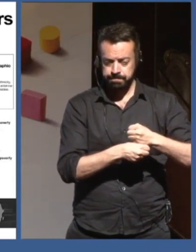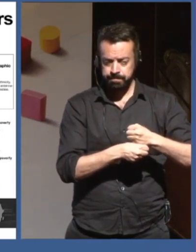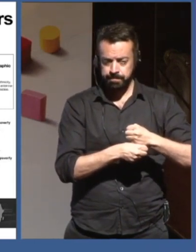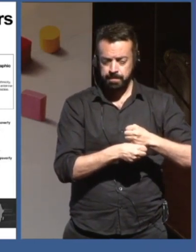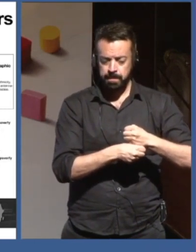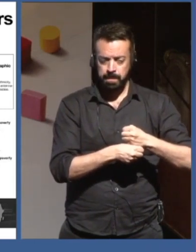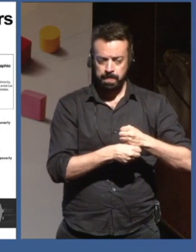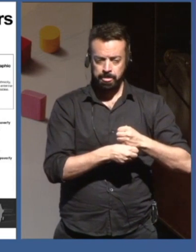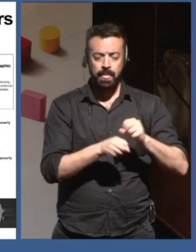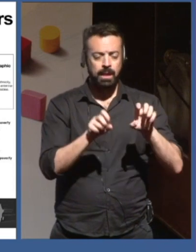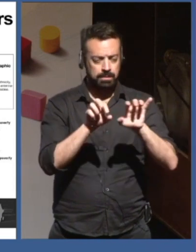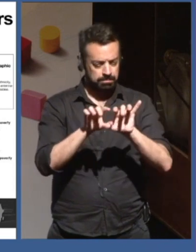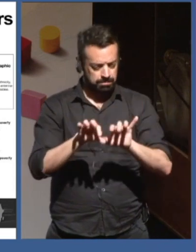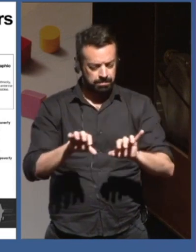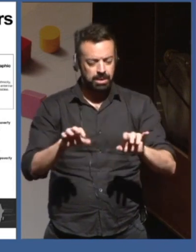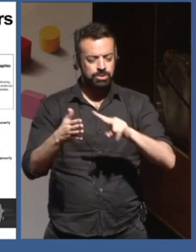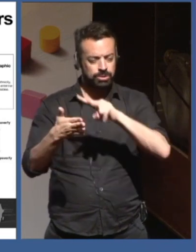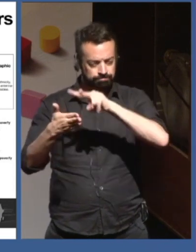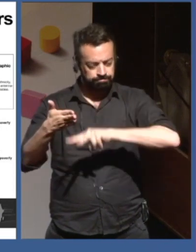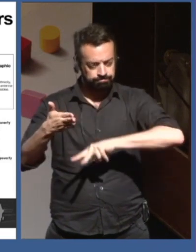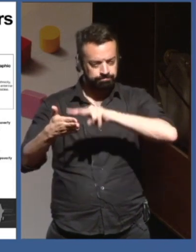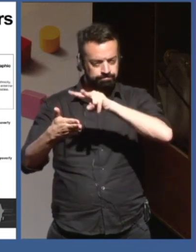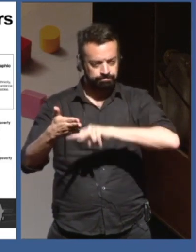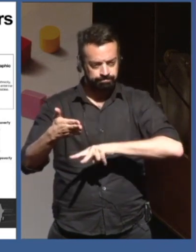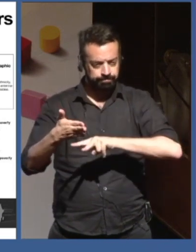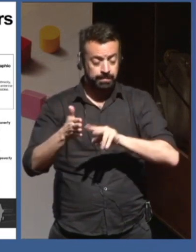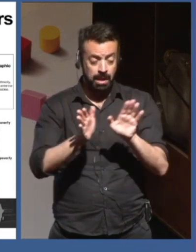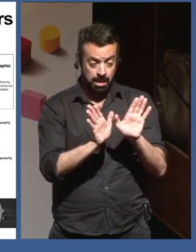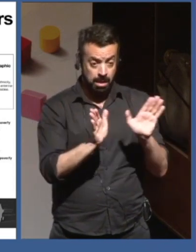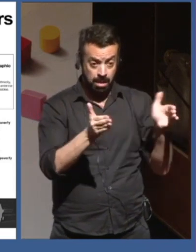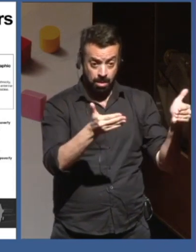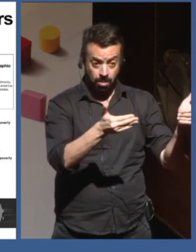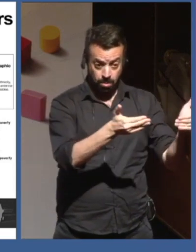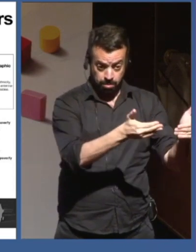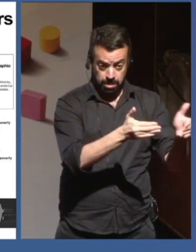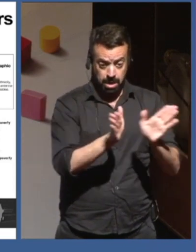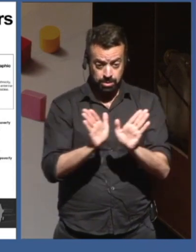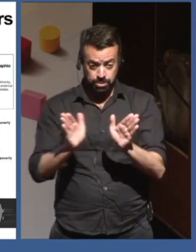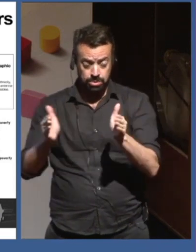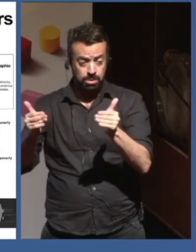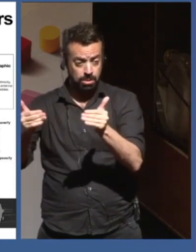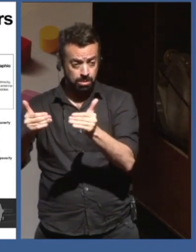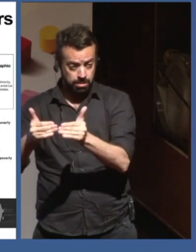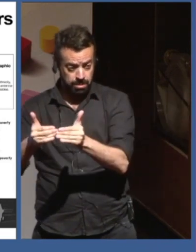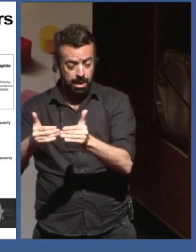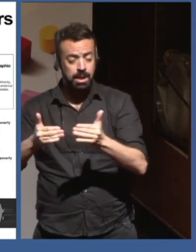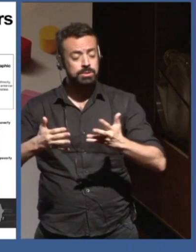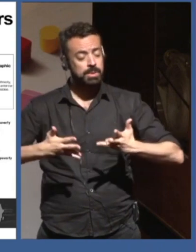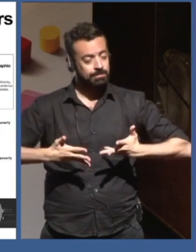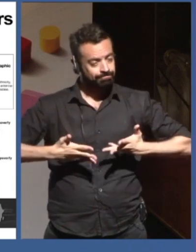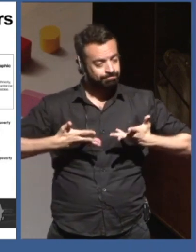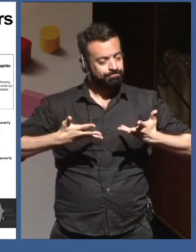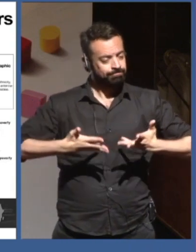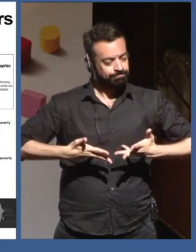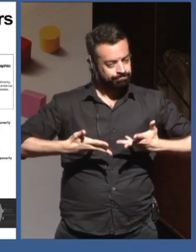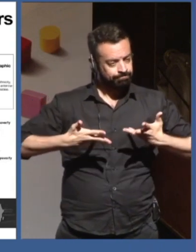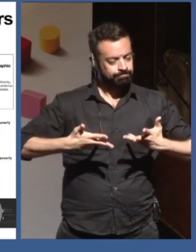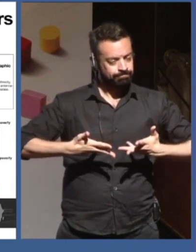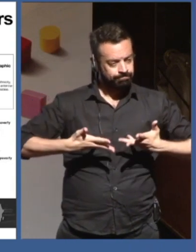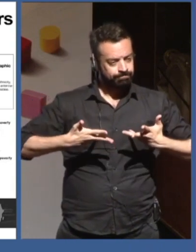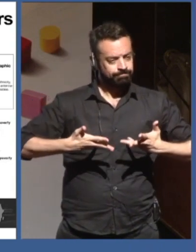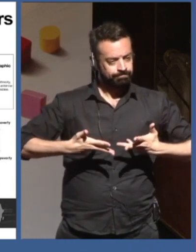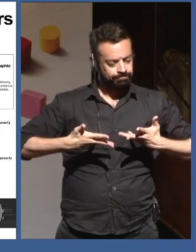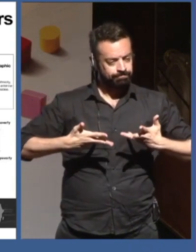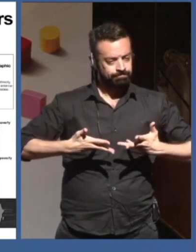members of the big data community to, for example, estimate development indicators from those digital breadcrumbs. So this is